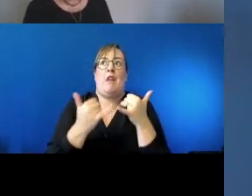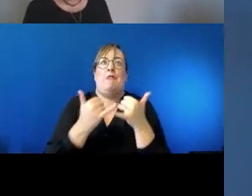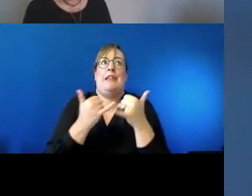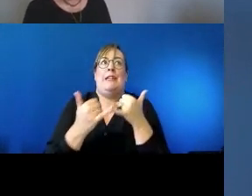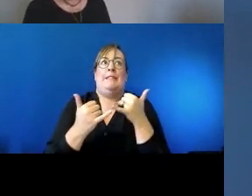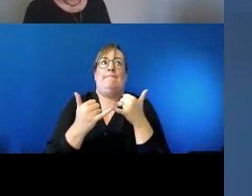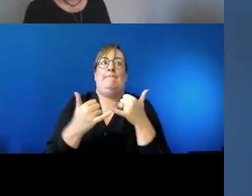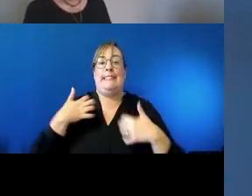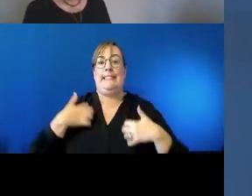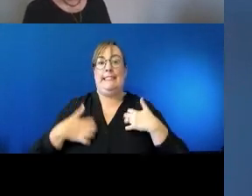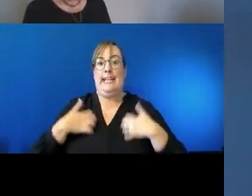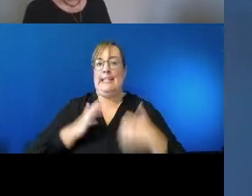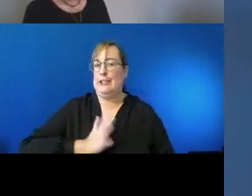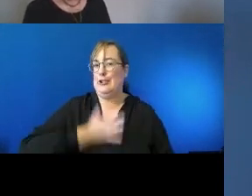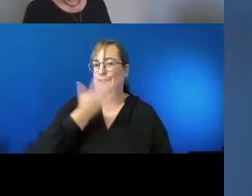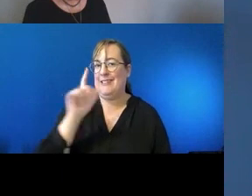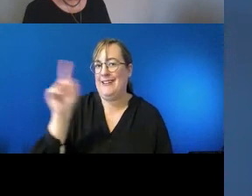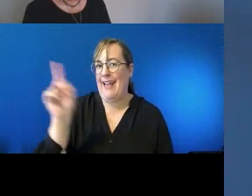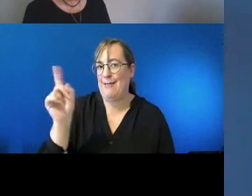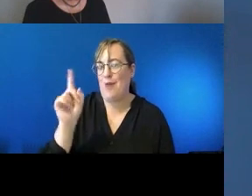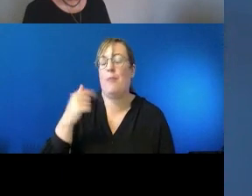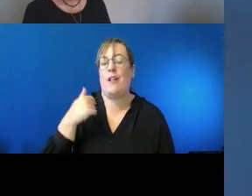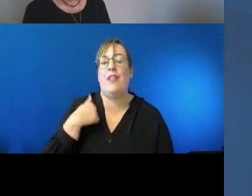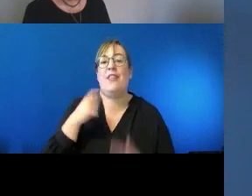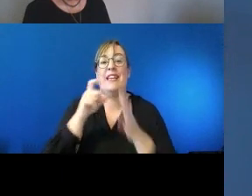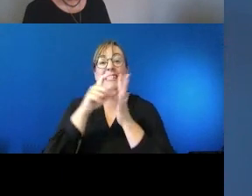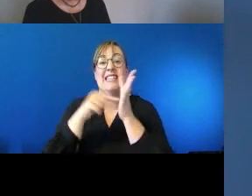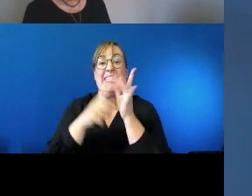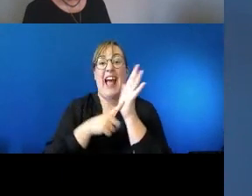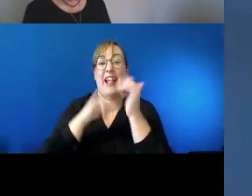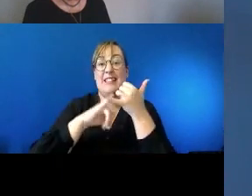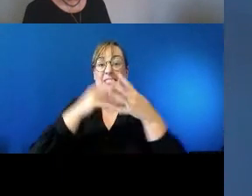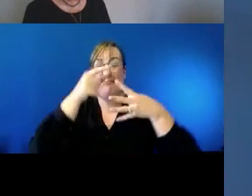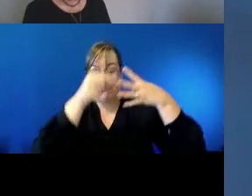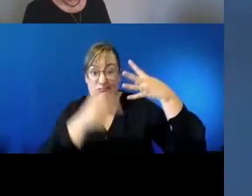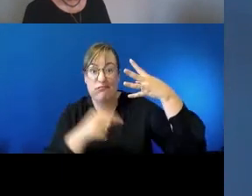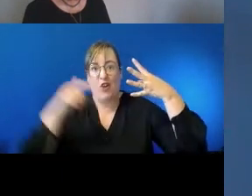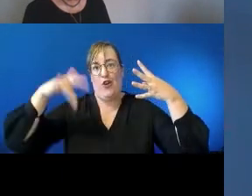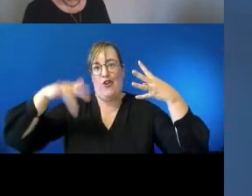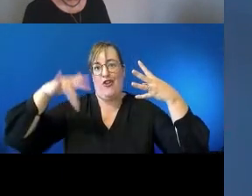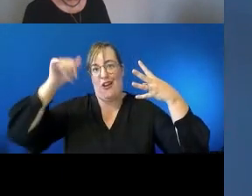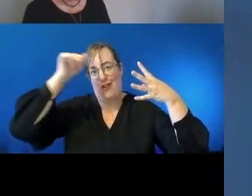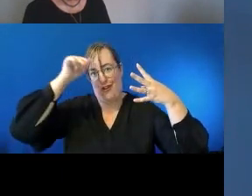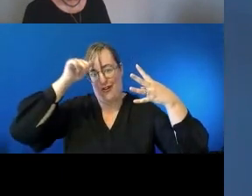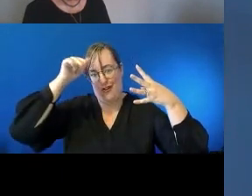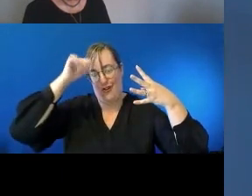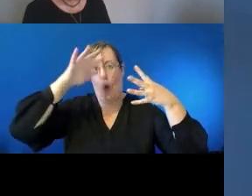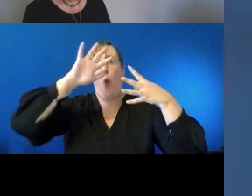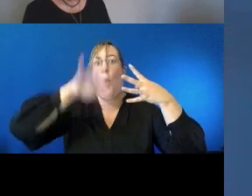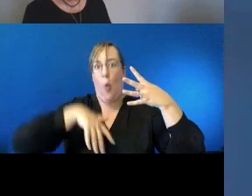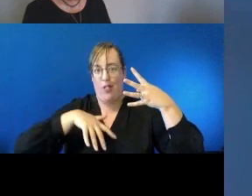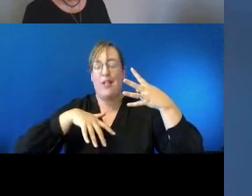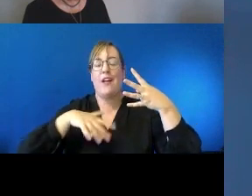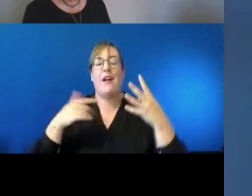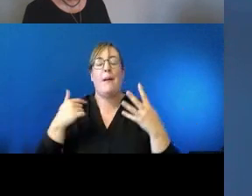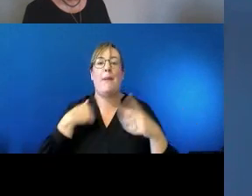um the details will unfill but the thinking behind it is that is almost this idea of multiple bottom